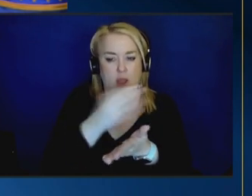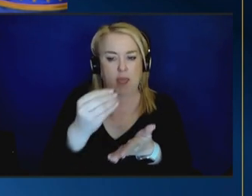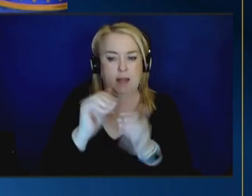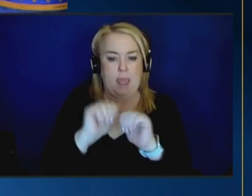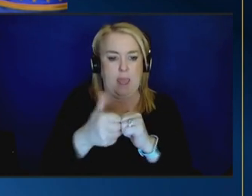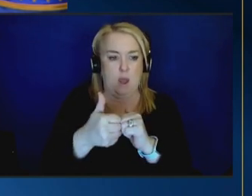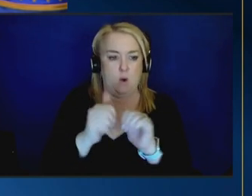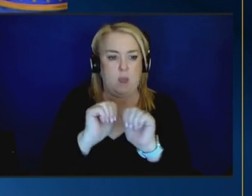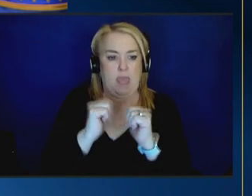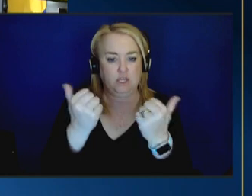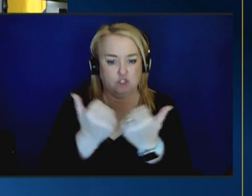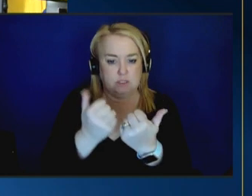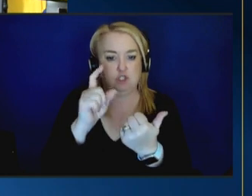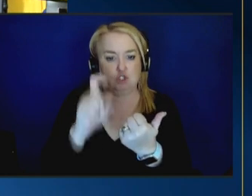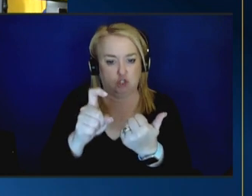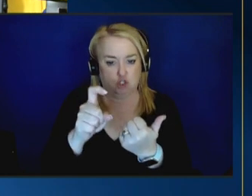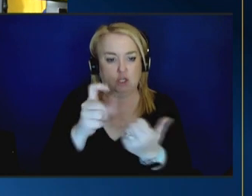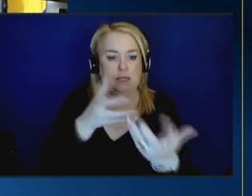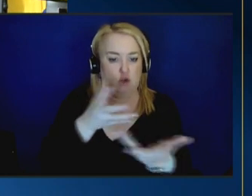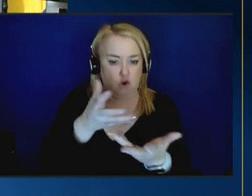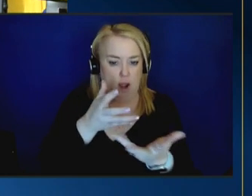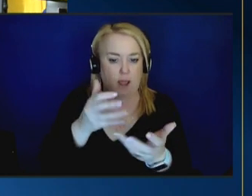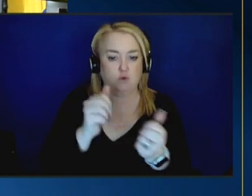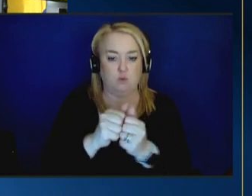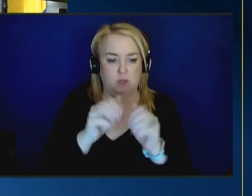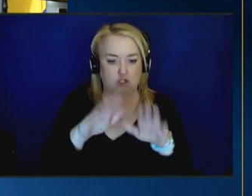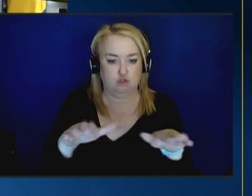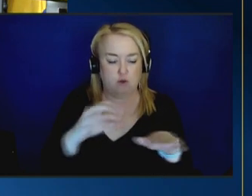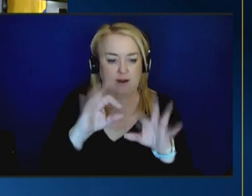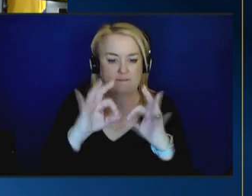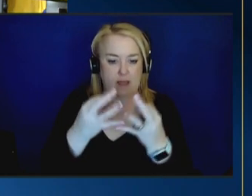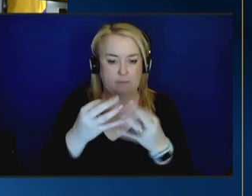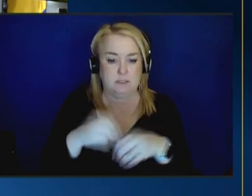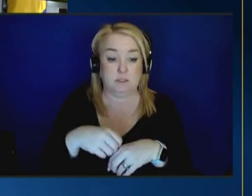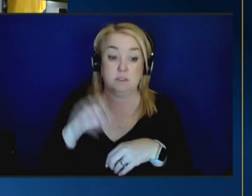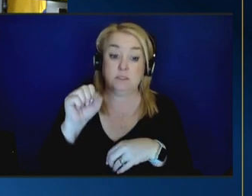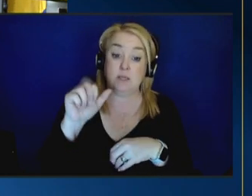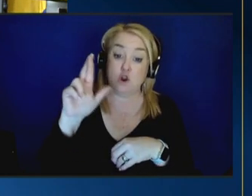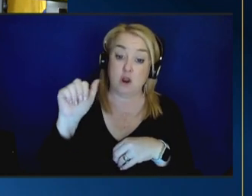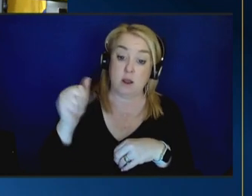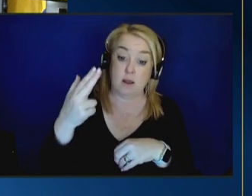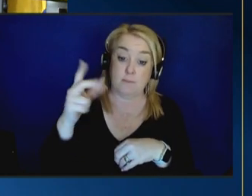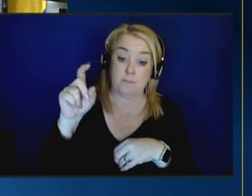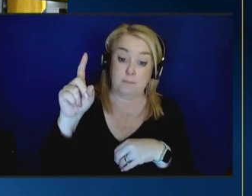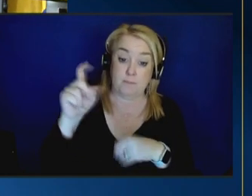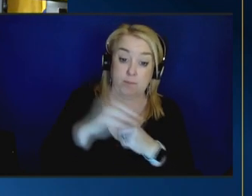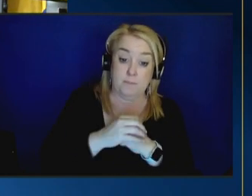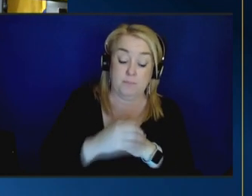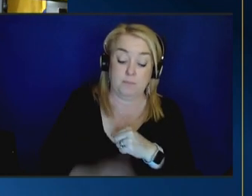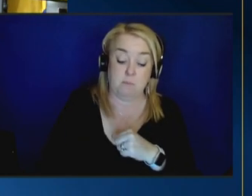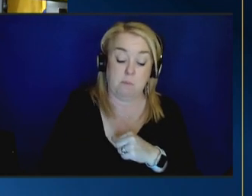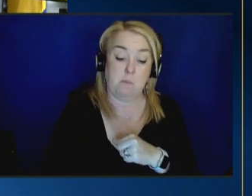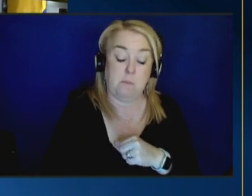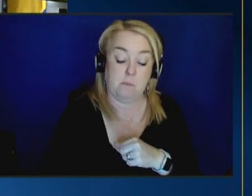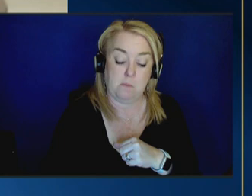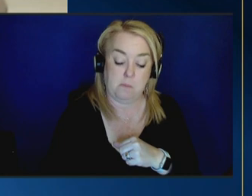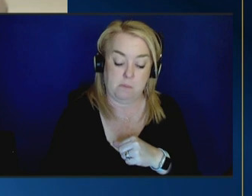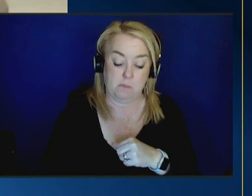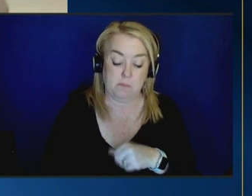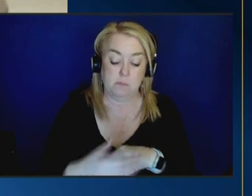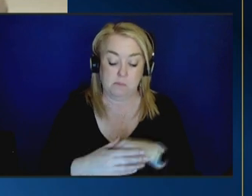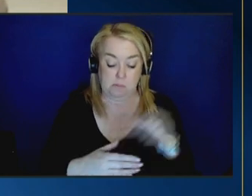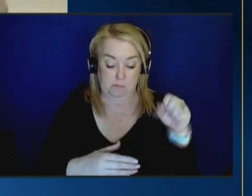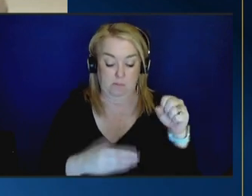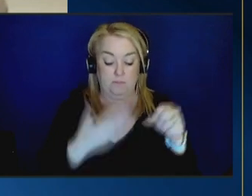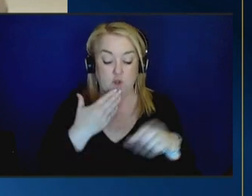interact with children and families thank you david and sarah what's your what are your thoughts on the impact of family first well to my good